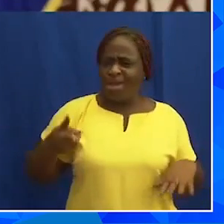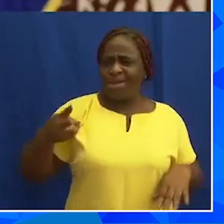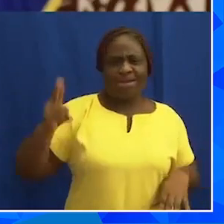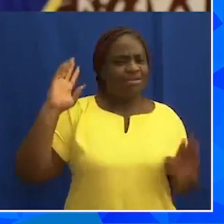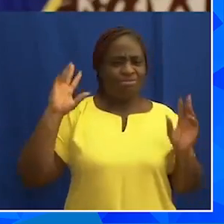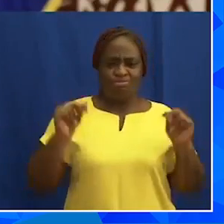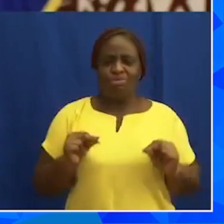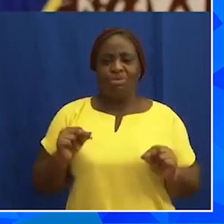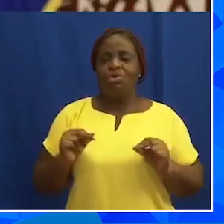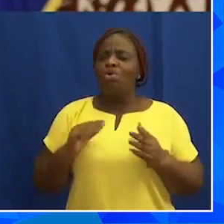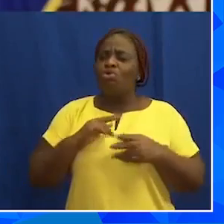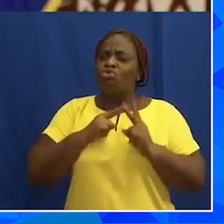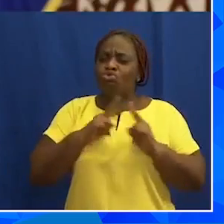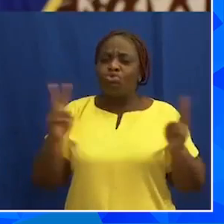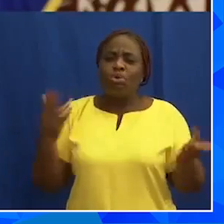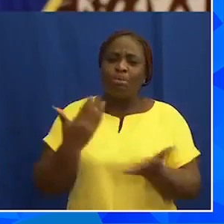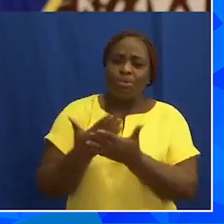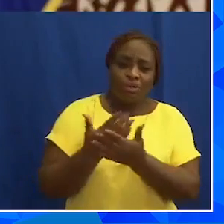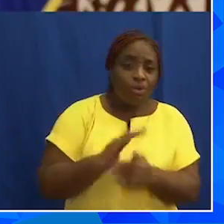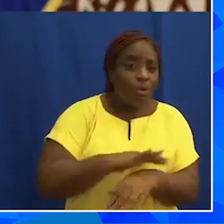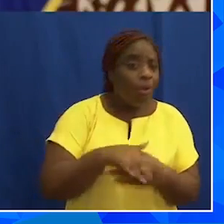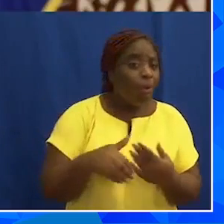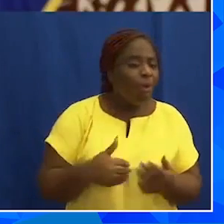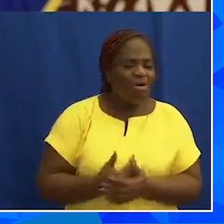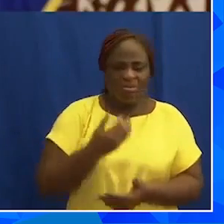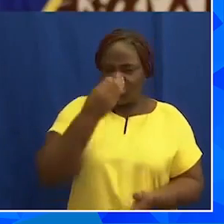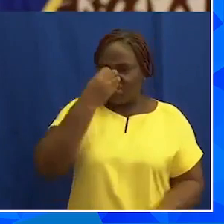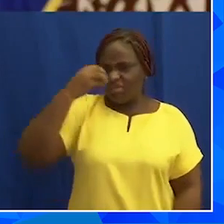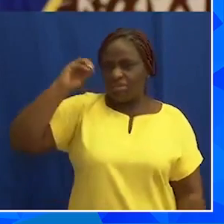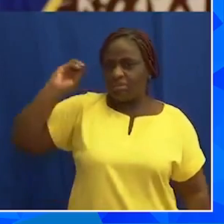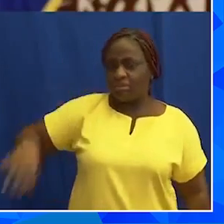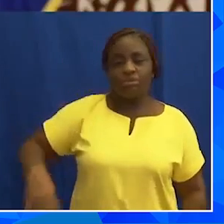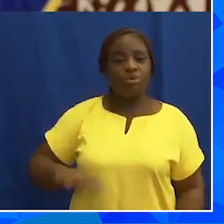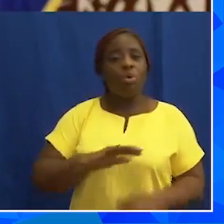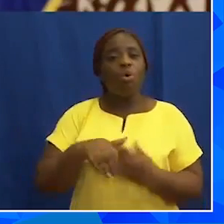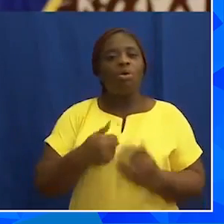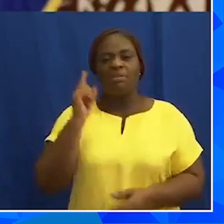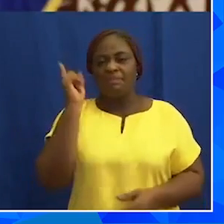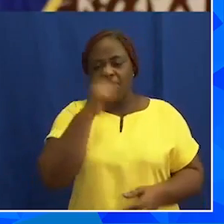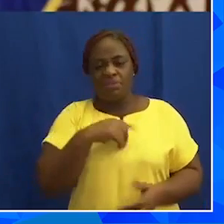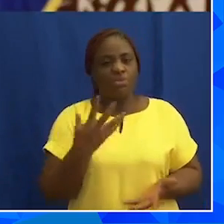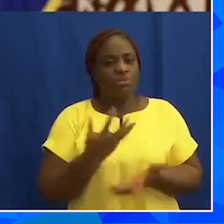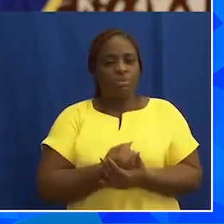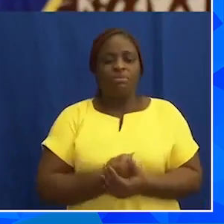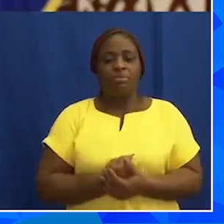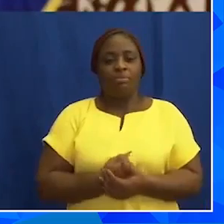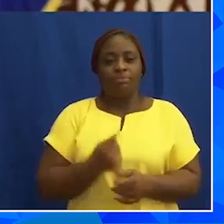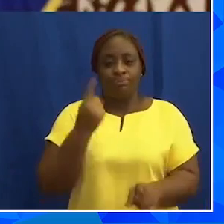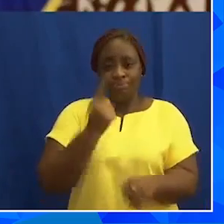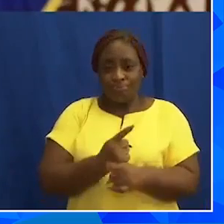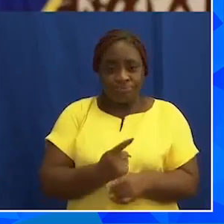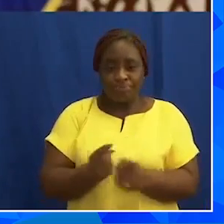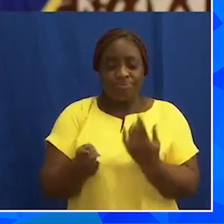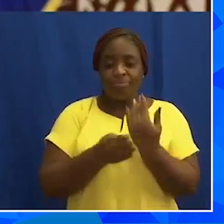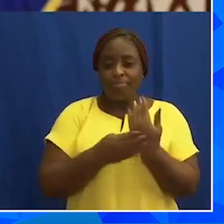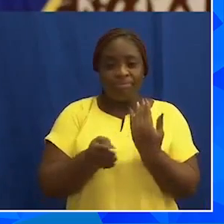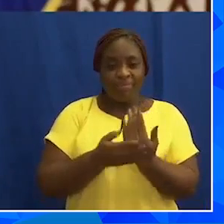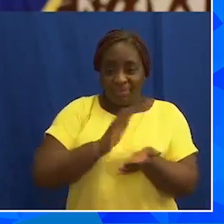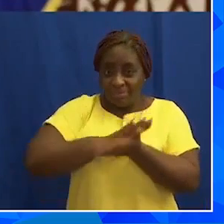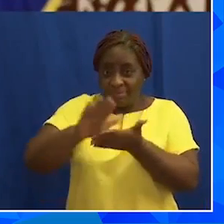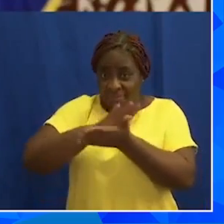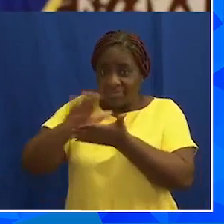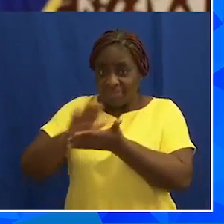So I urge all of you to ignore the false rumors. Just as in the banking sector cleanup,